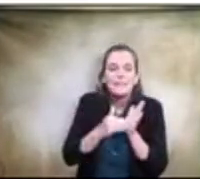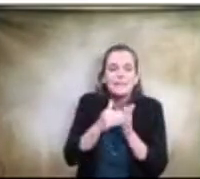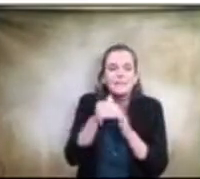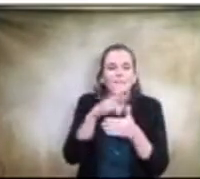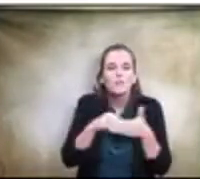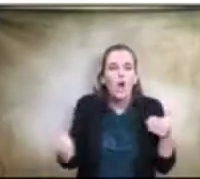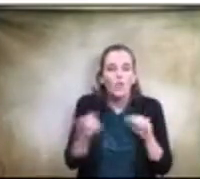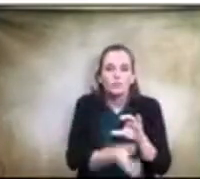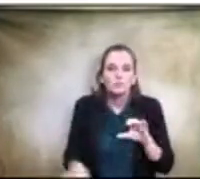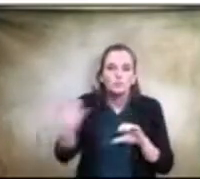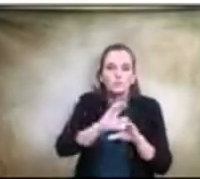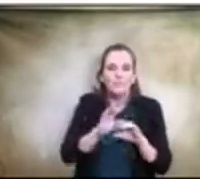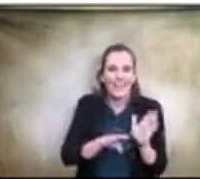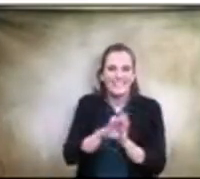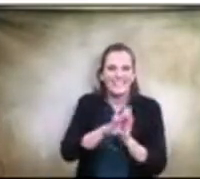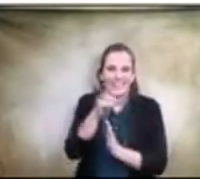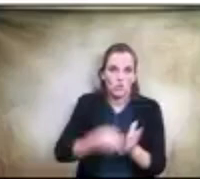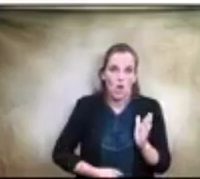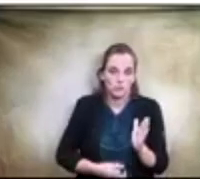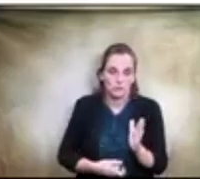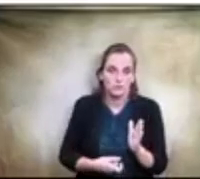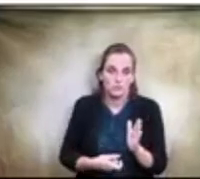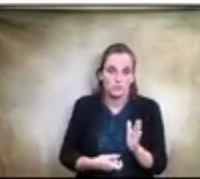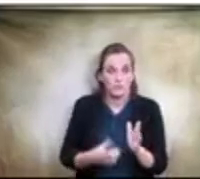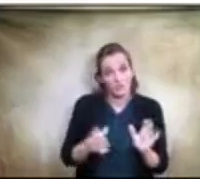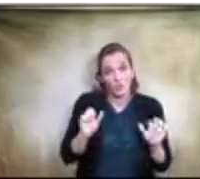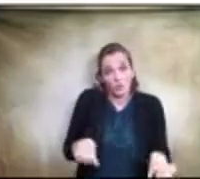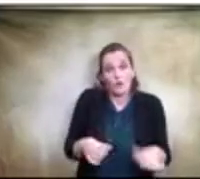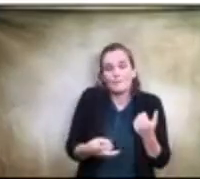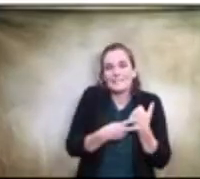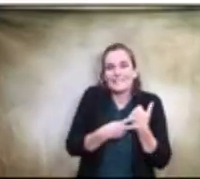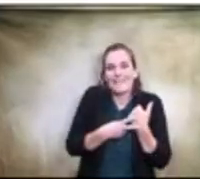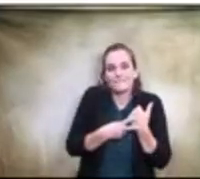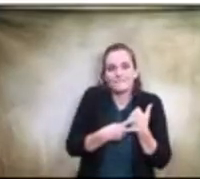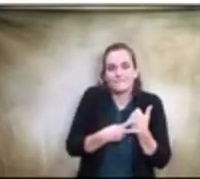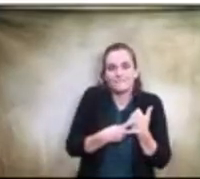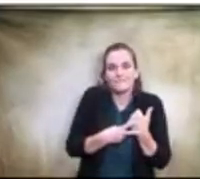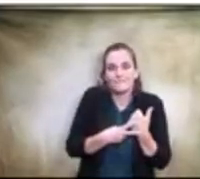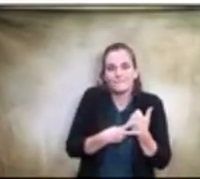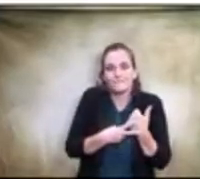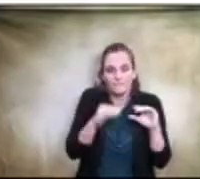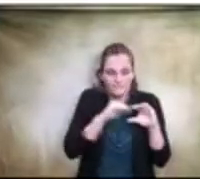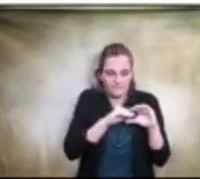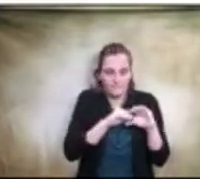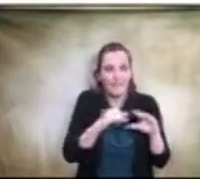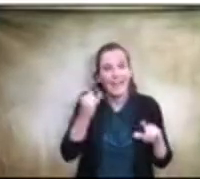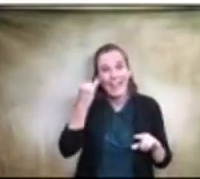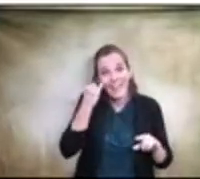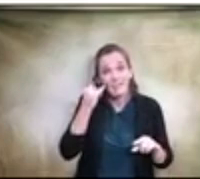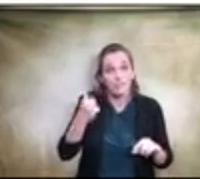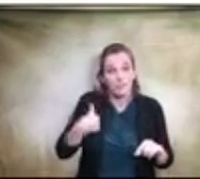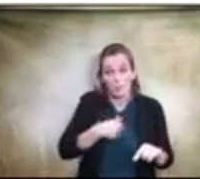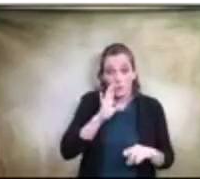escalation costs that could have been saved should we, you know, made it through or started these projects